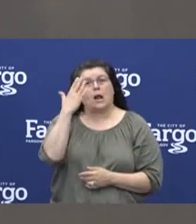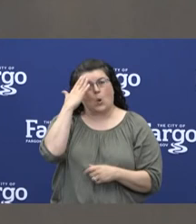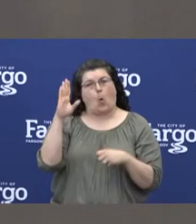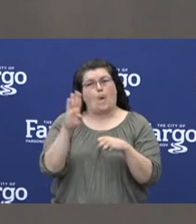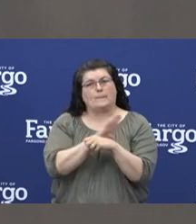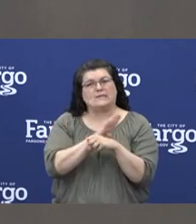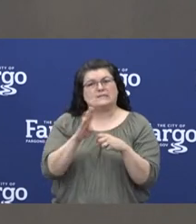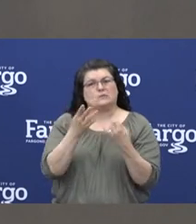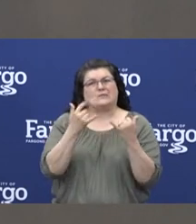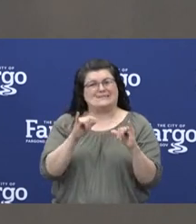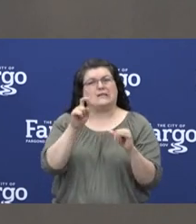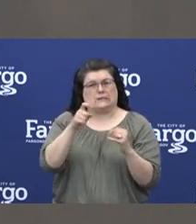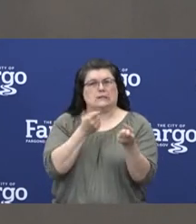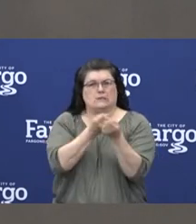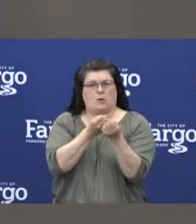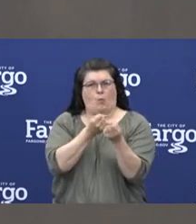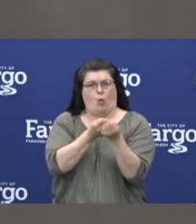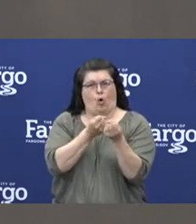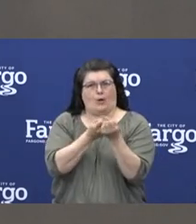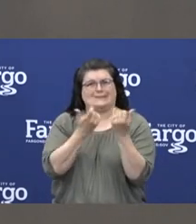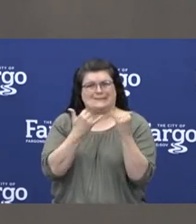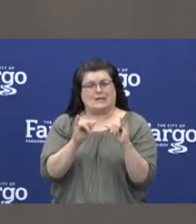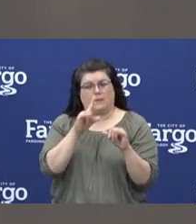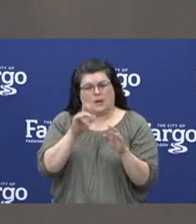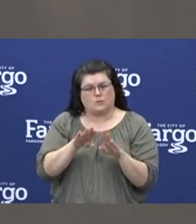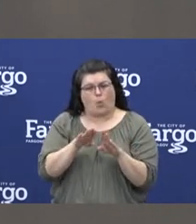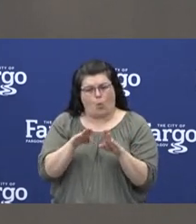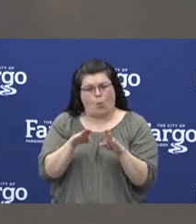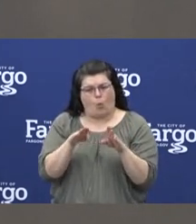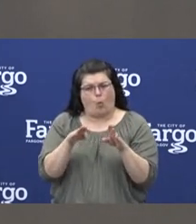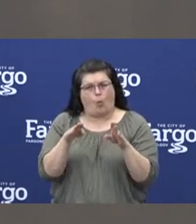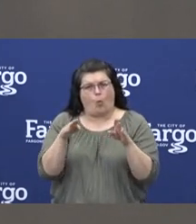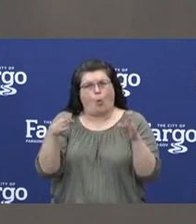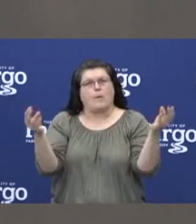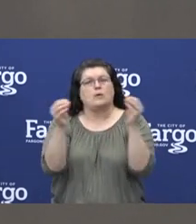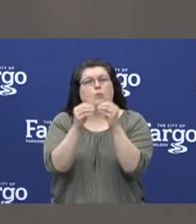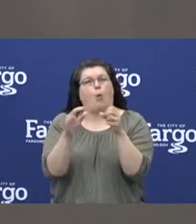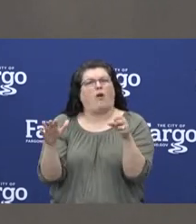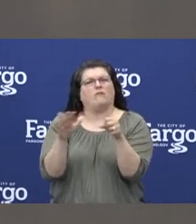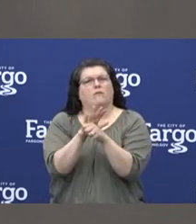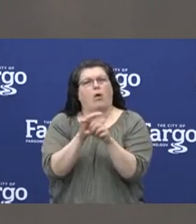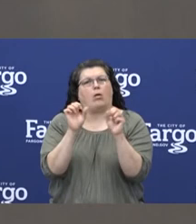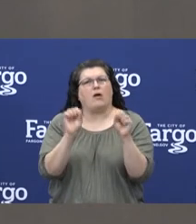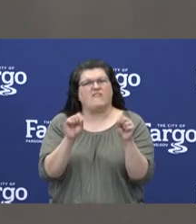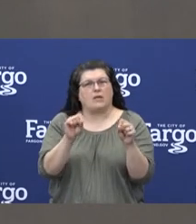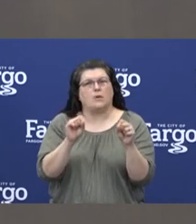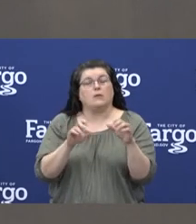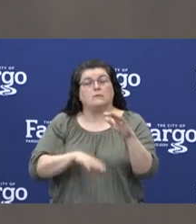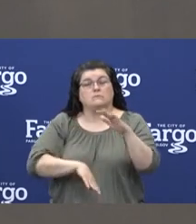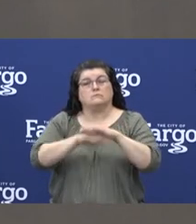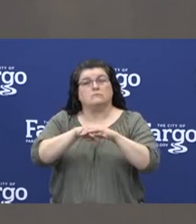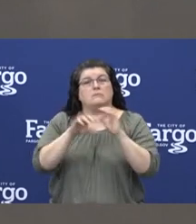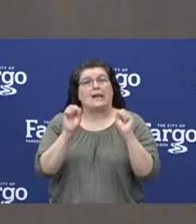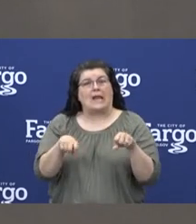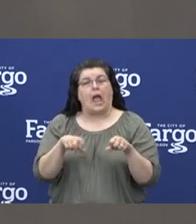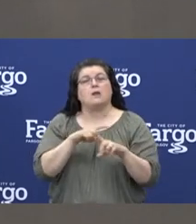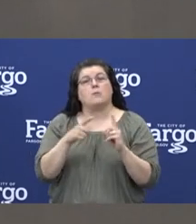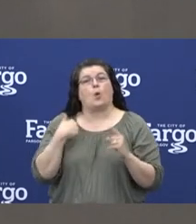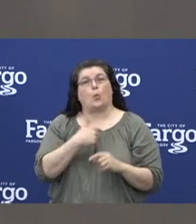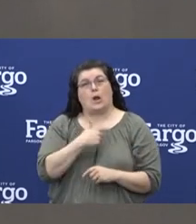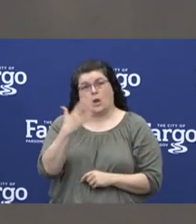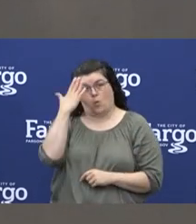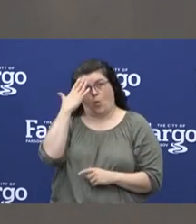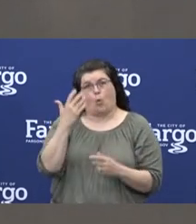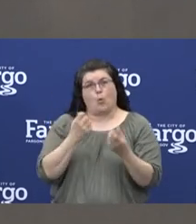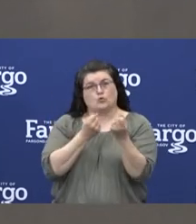are going to continue to need our support as they reopen in a full capacity. So support our local business. Know we're here to support you any way